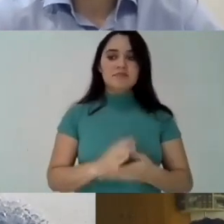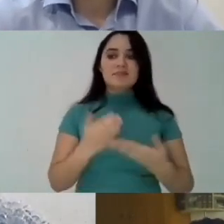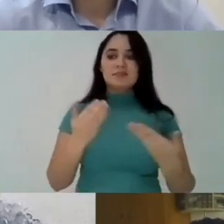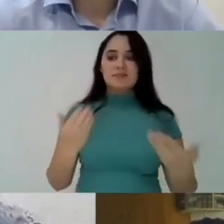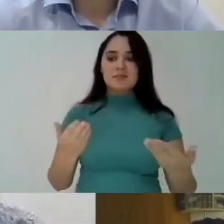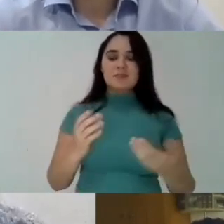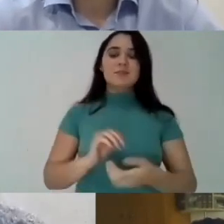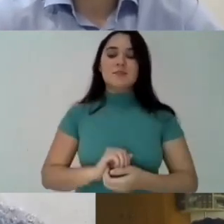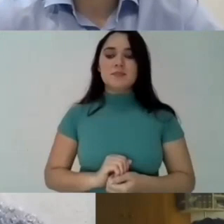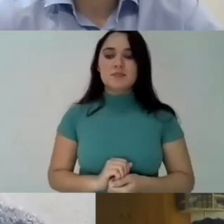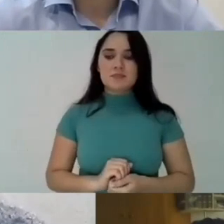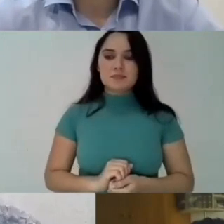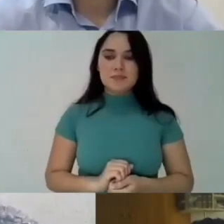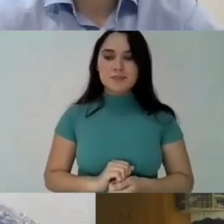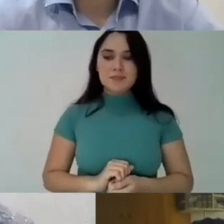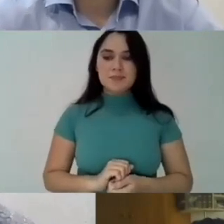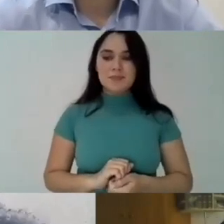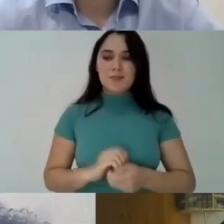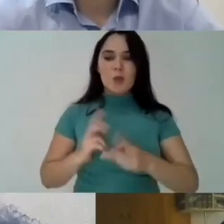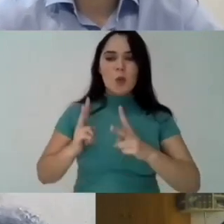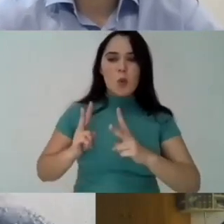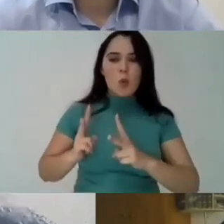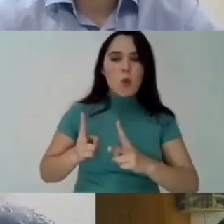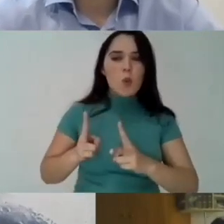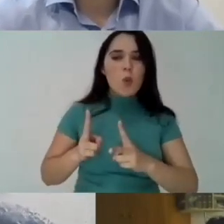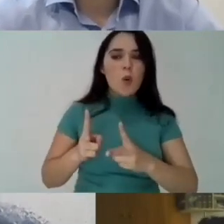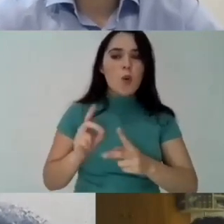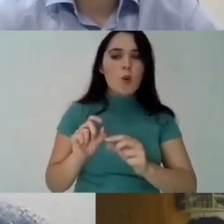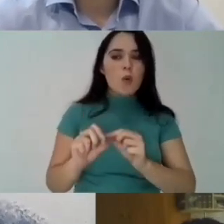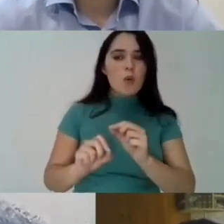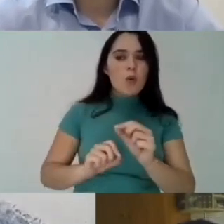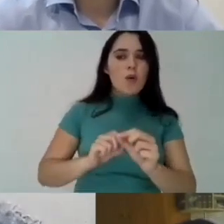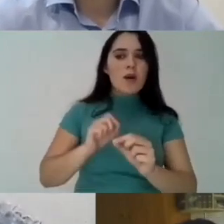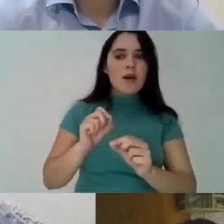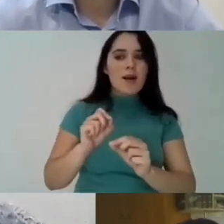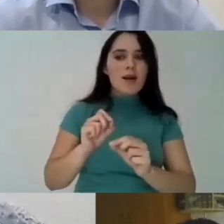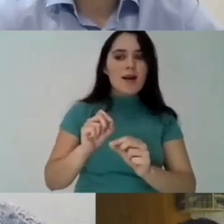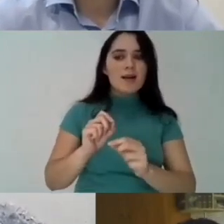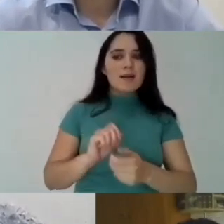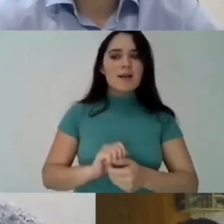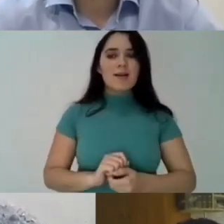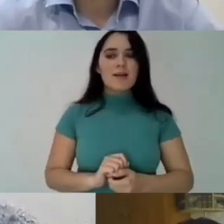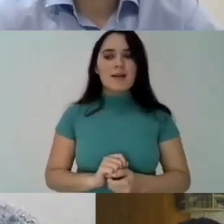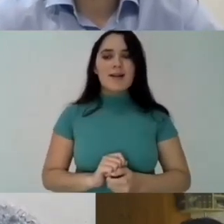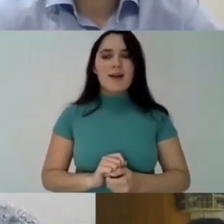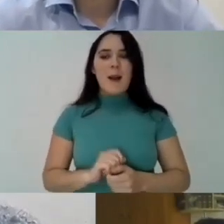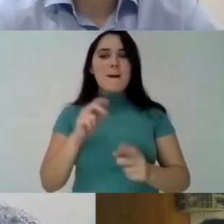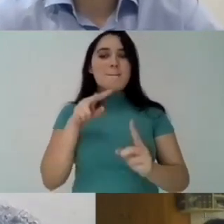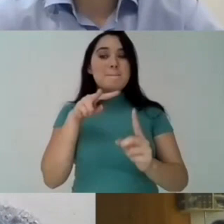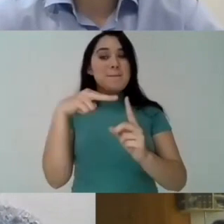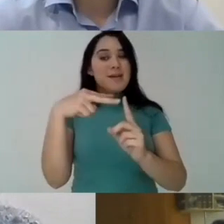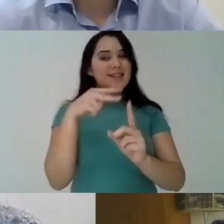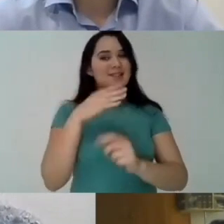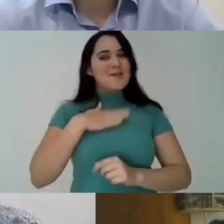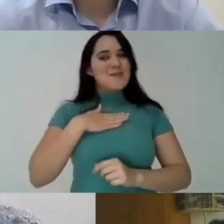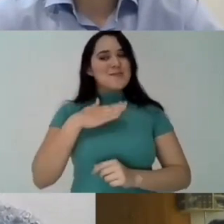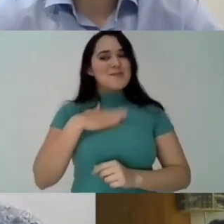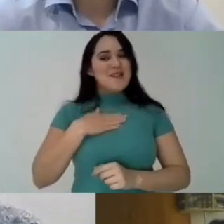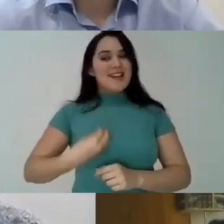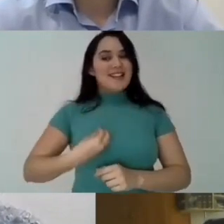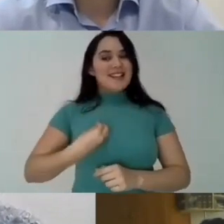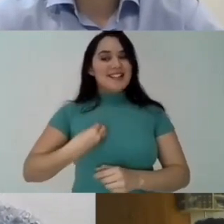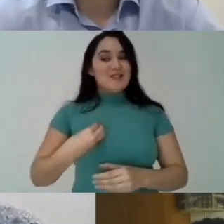i i believe that this driving force of the student movement is is present it continues